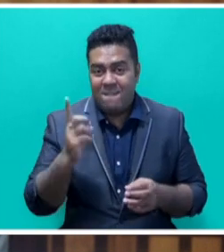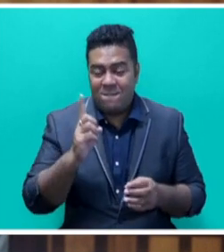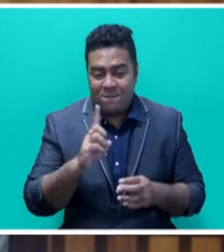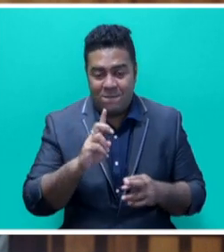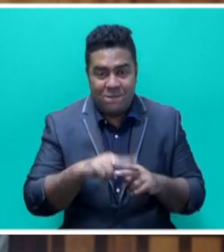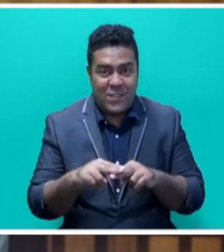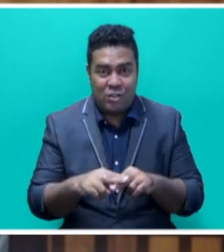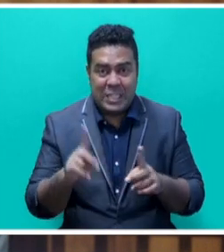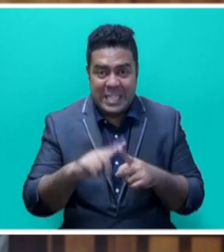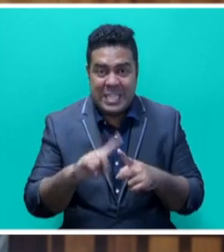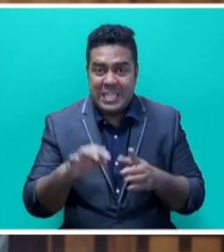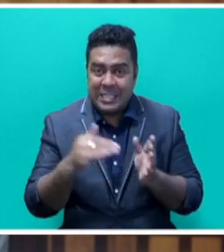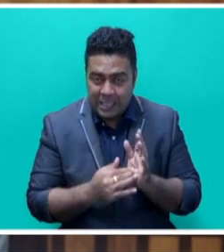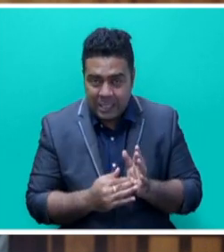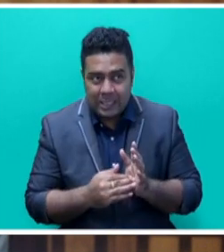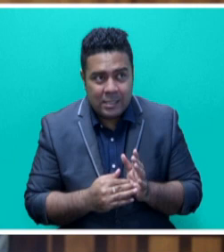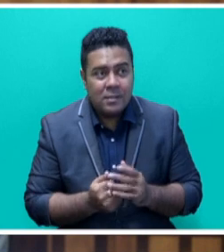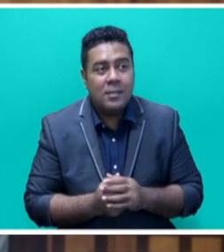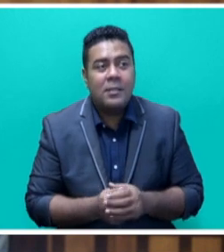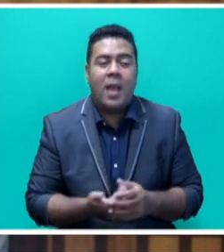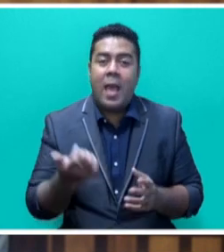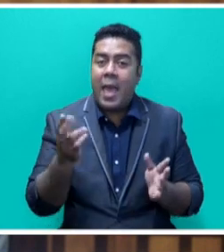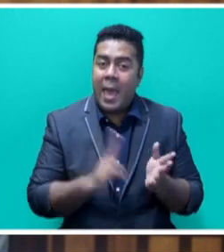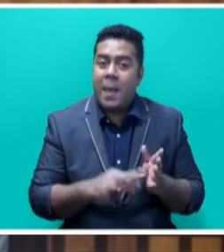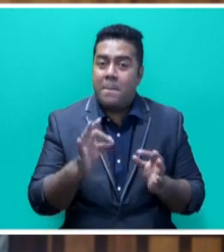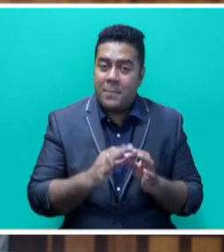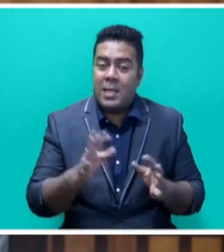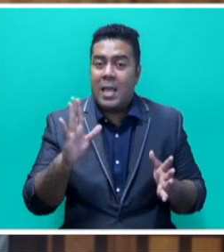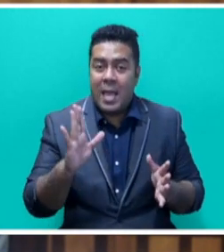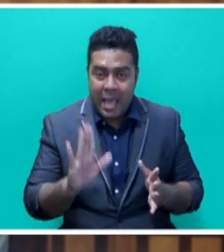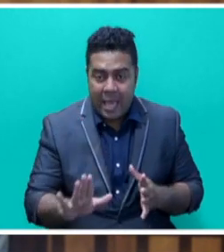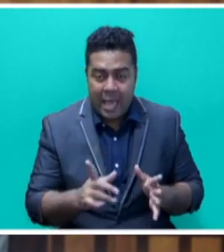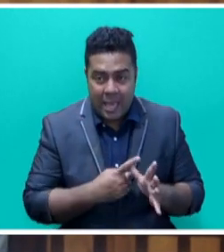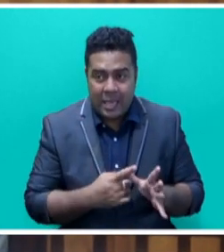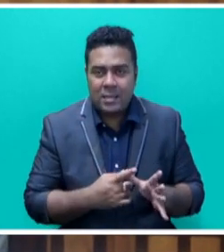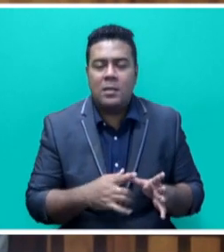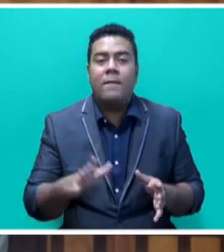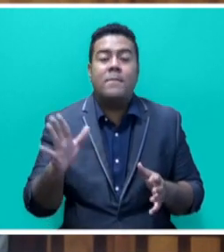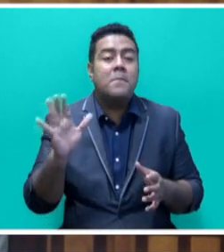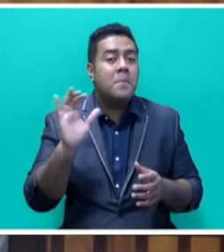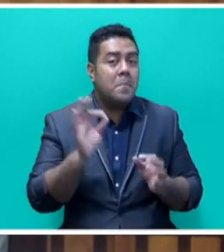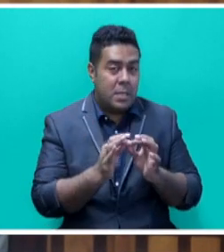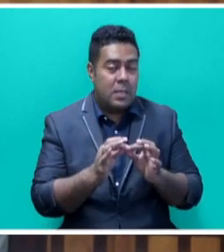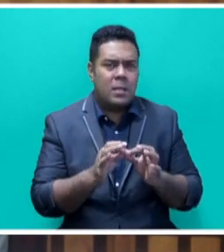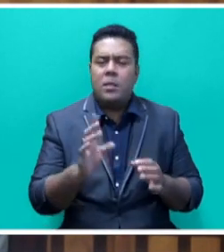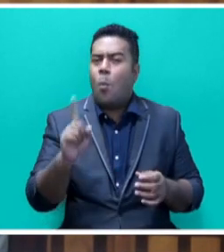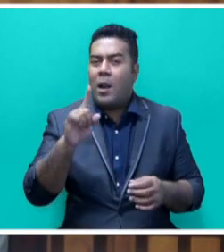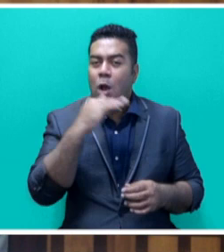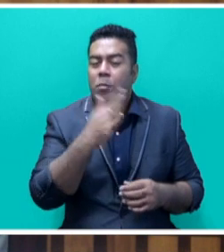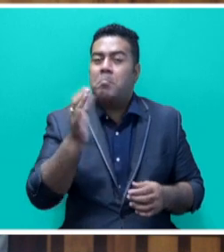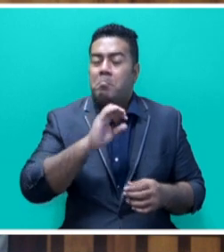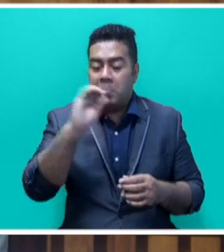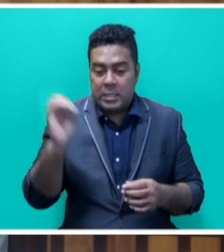to be designated as Marine Protected Areas, or MPAs, by 2030. And B. 100% of Fiji's